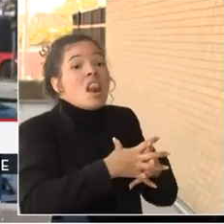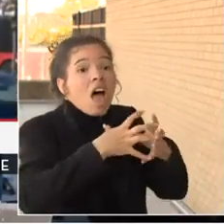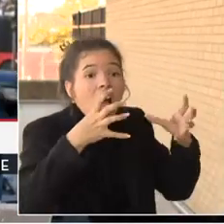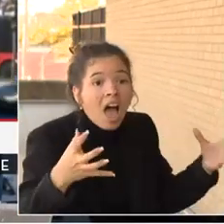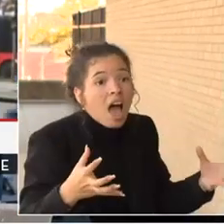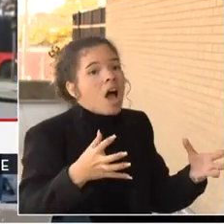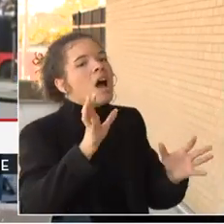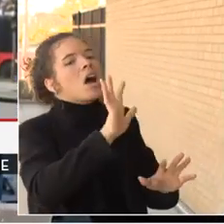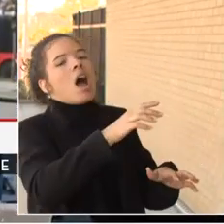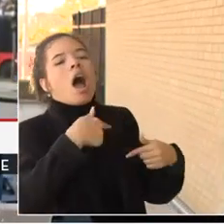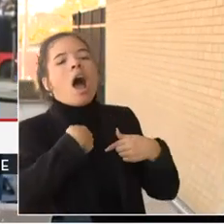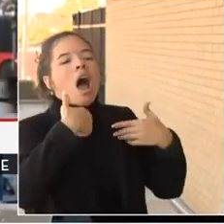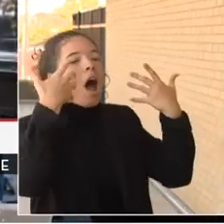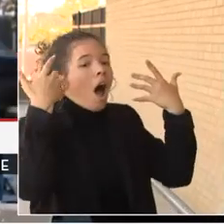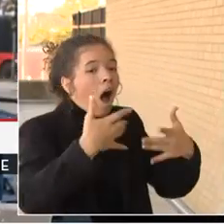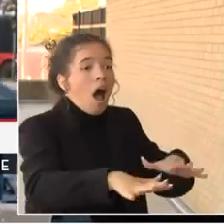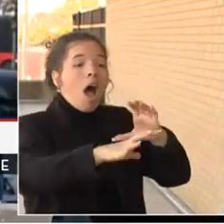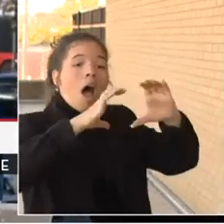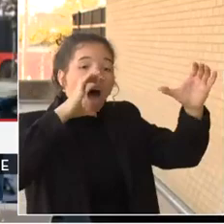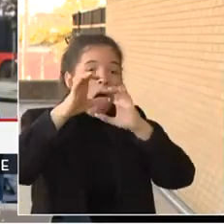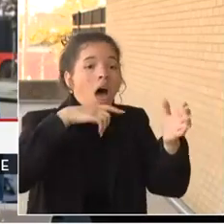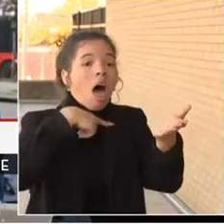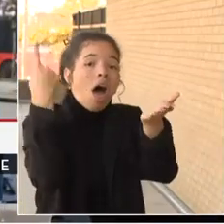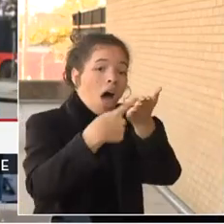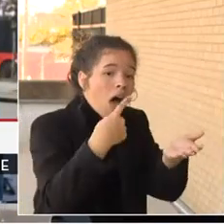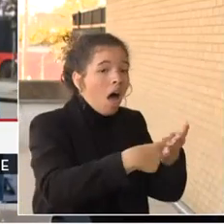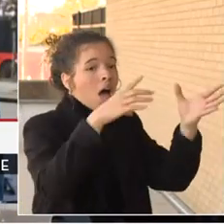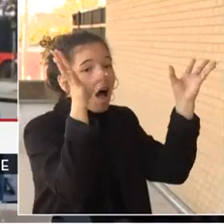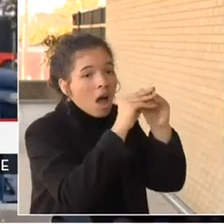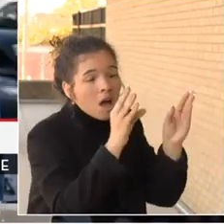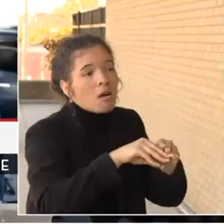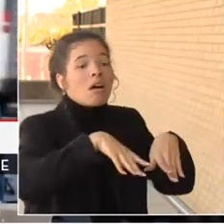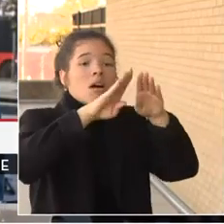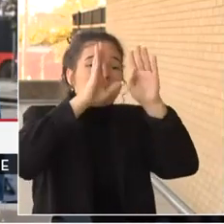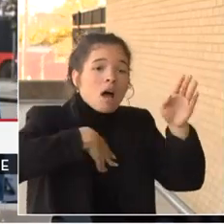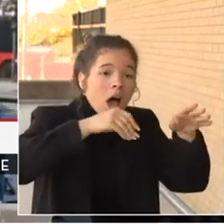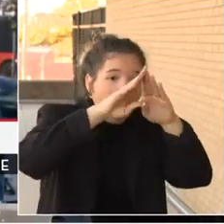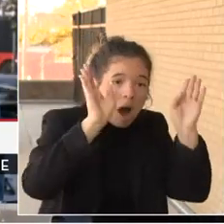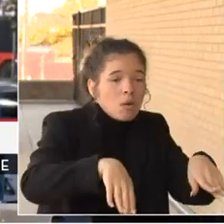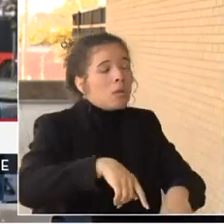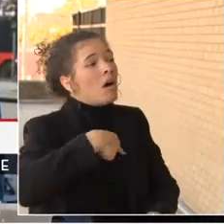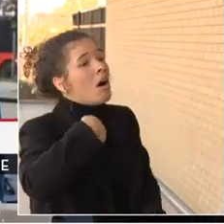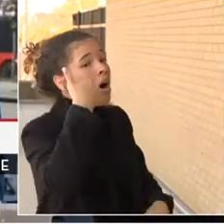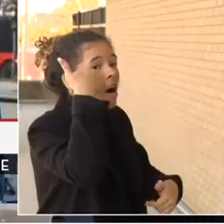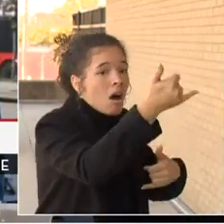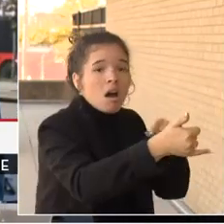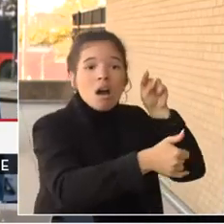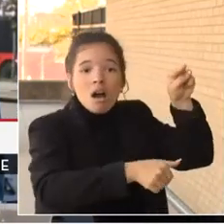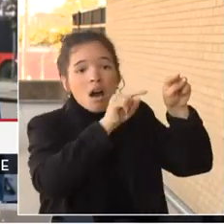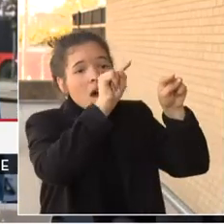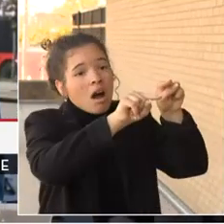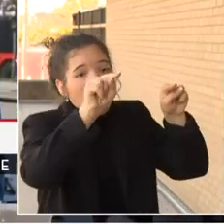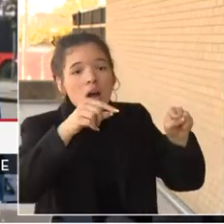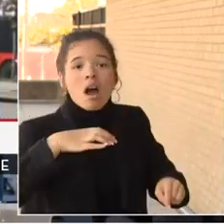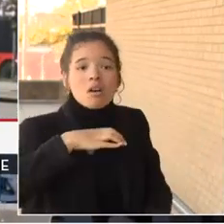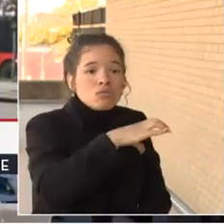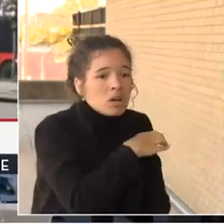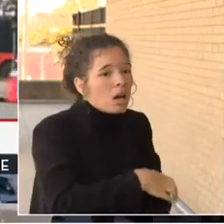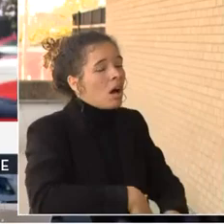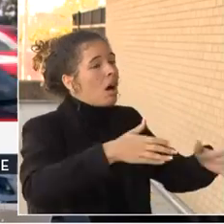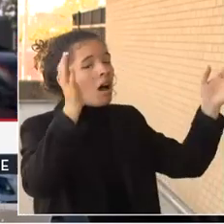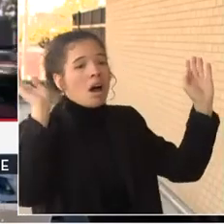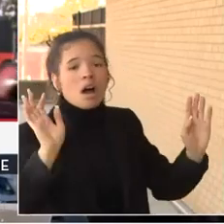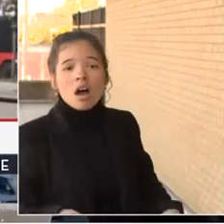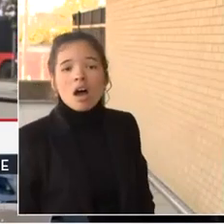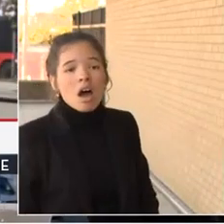that we've had at the White House, calls that we've had with the Congress. But keep in mind the gridlock that we see